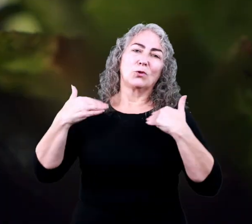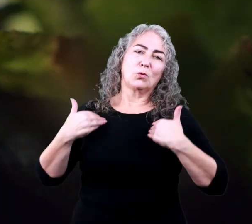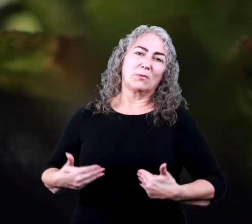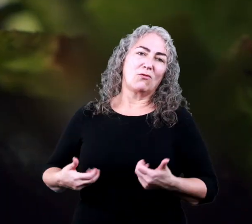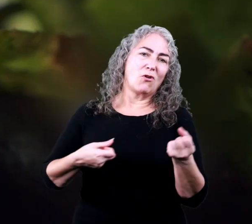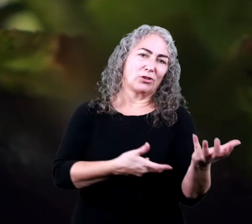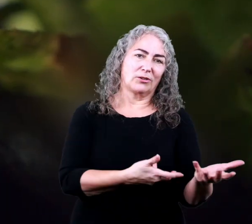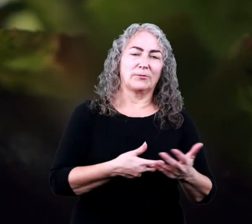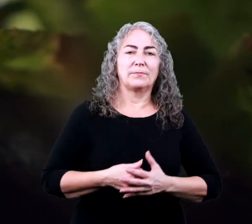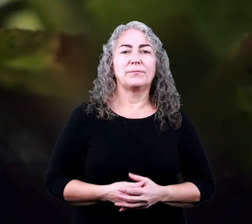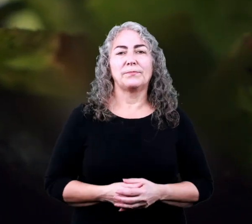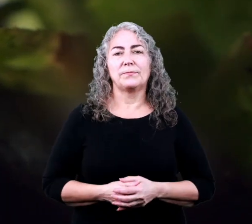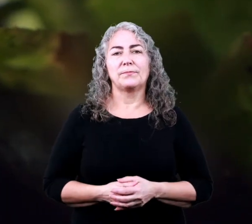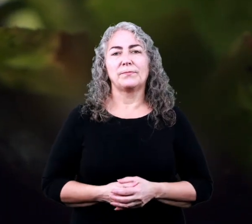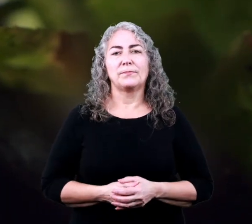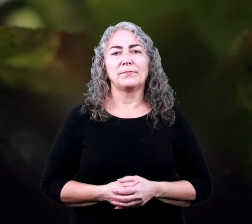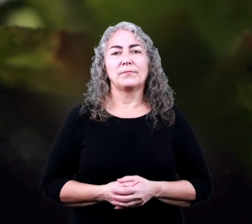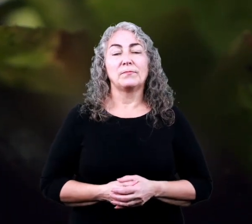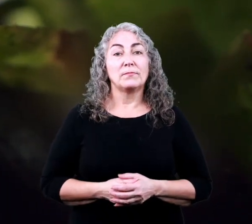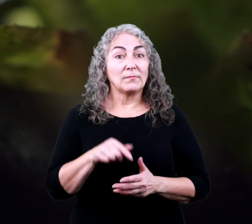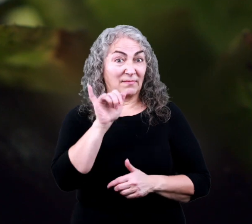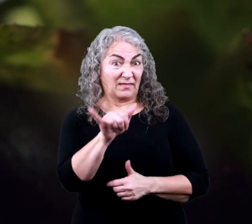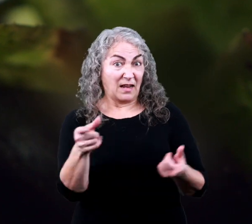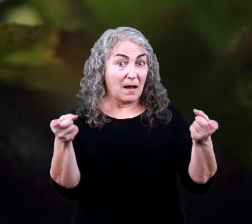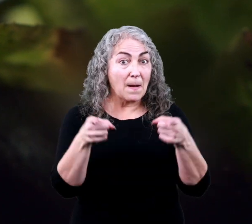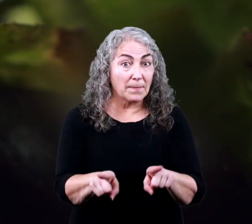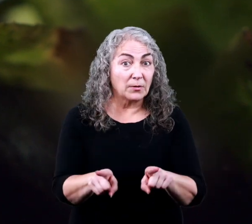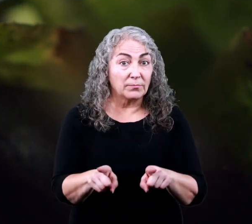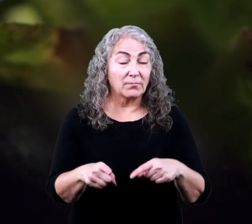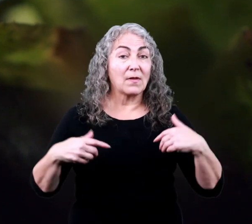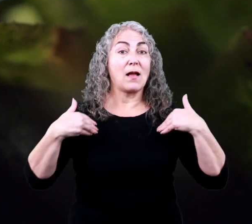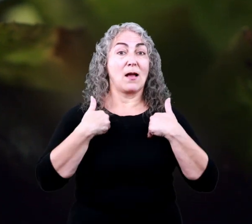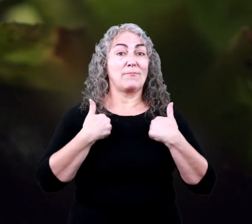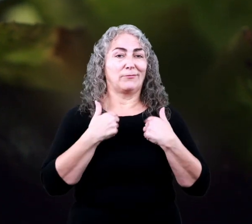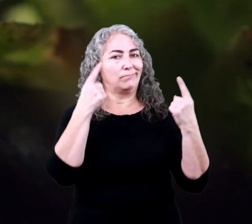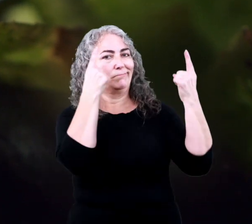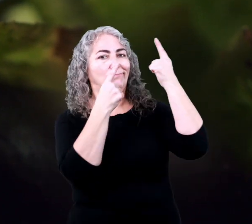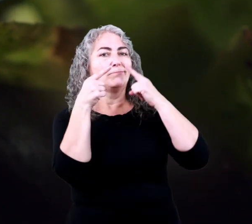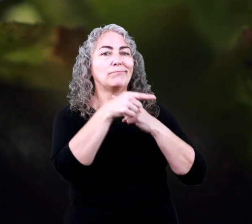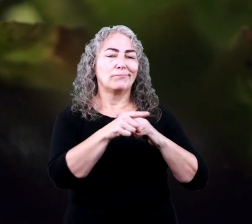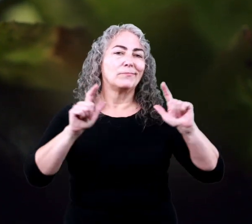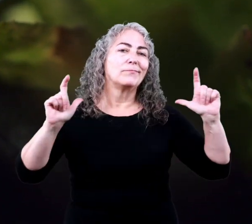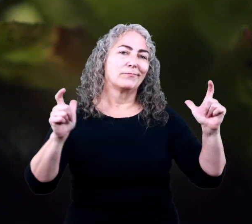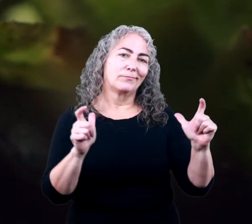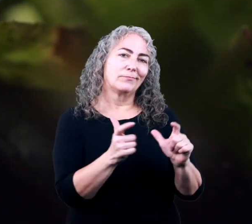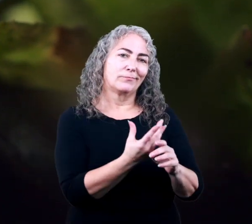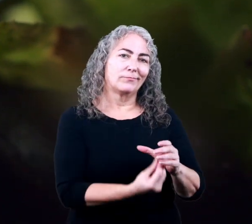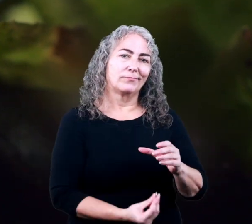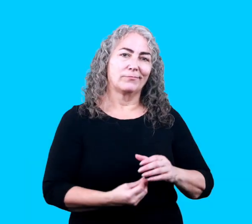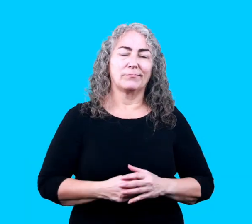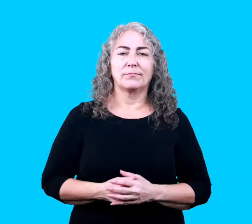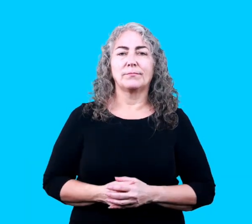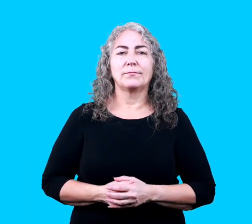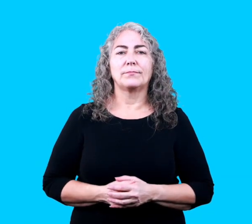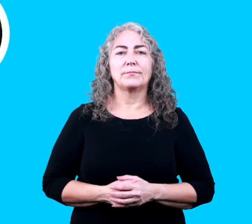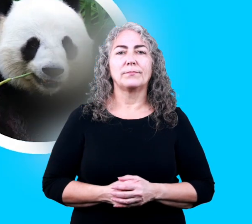mostly due to human causes and when this happens the animals are considered endangered